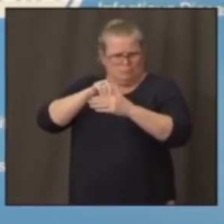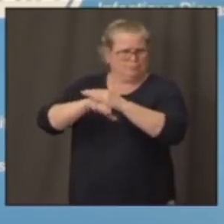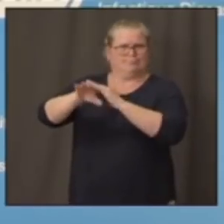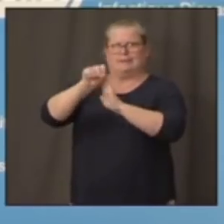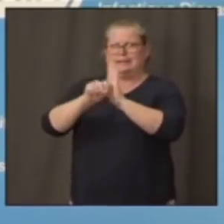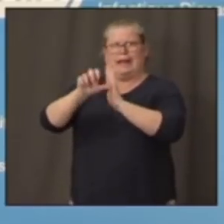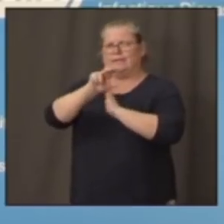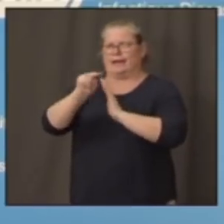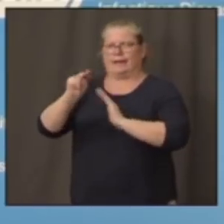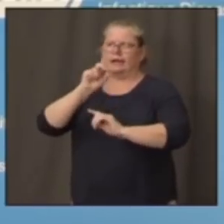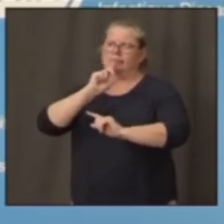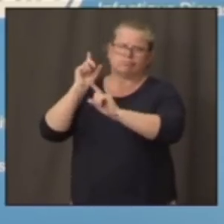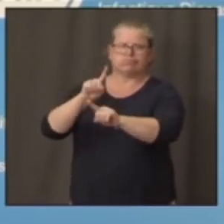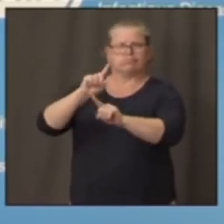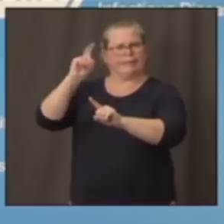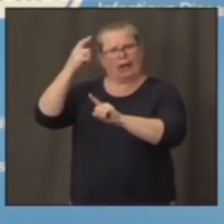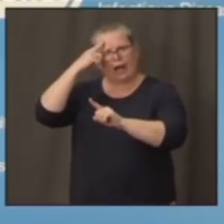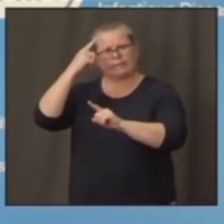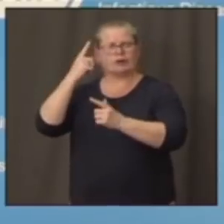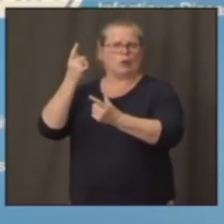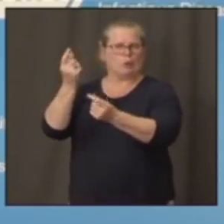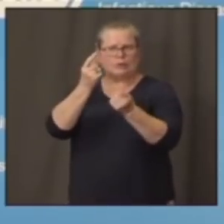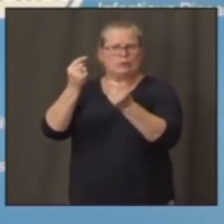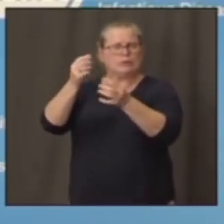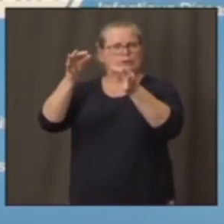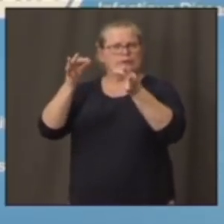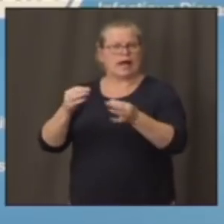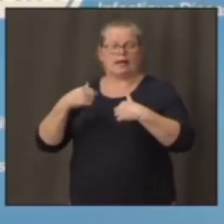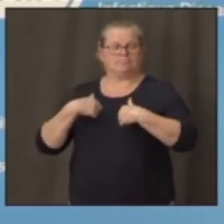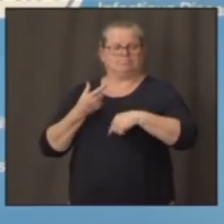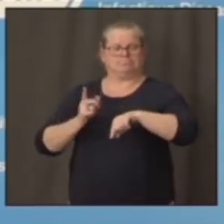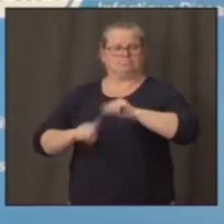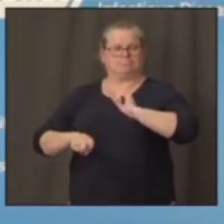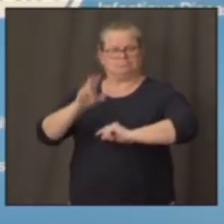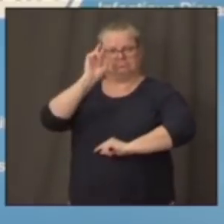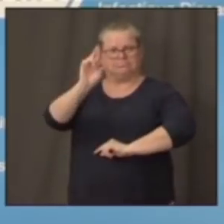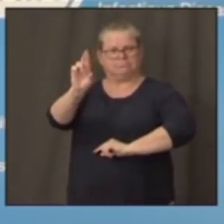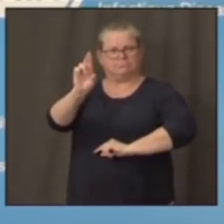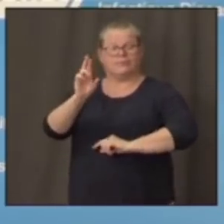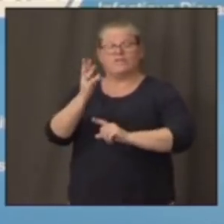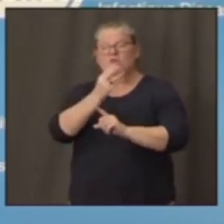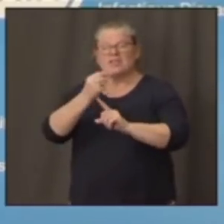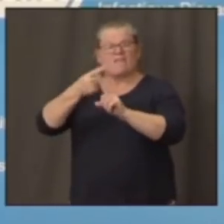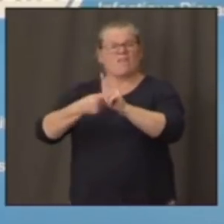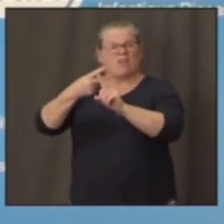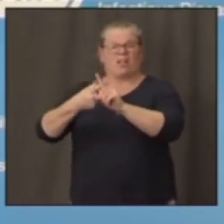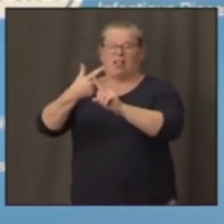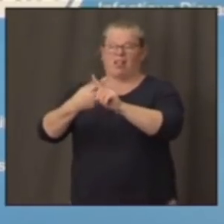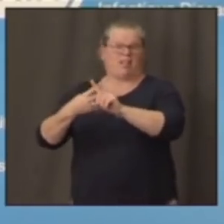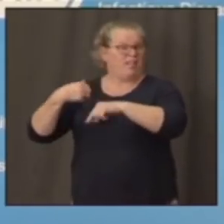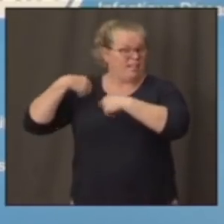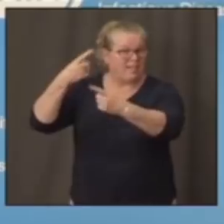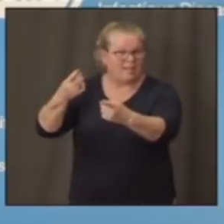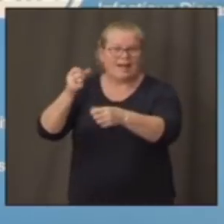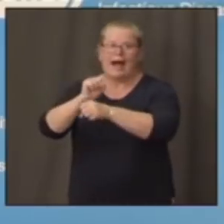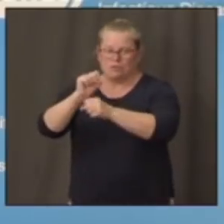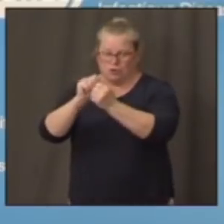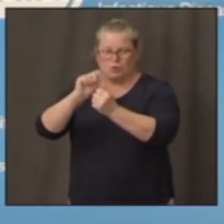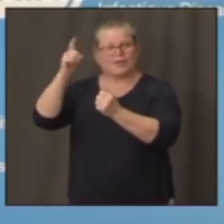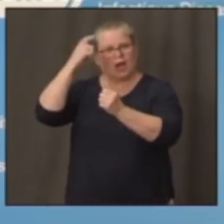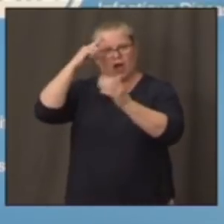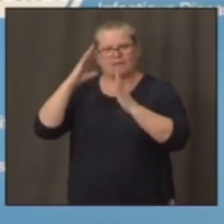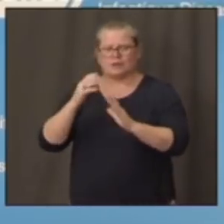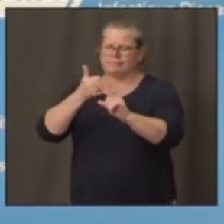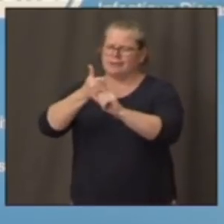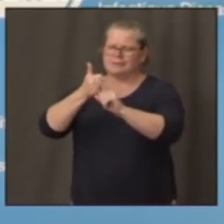I know I've worked with the governor now for several months, and I think he's perfectly capable of making that decision. He's